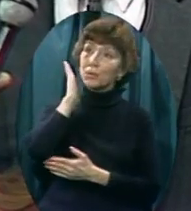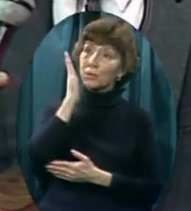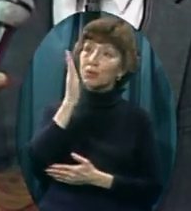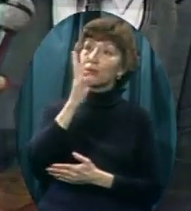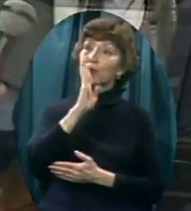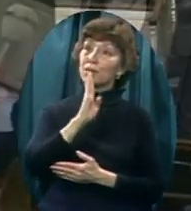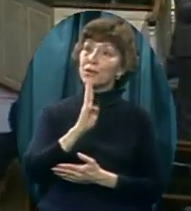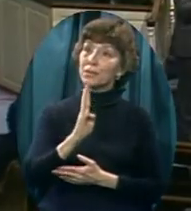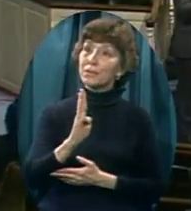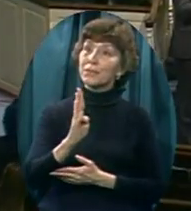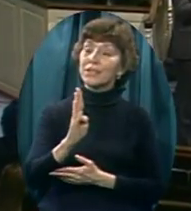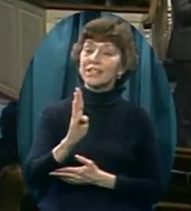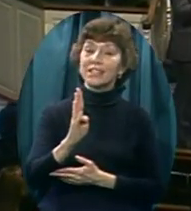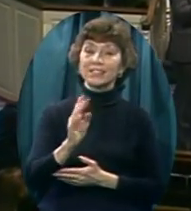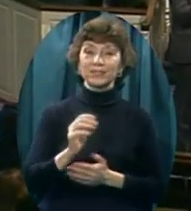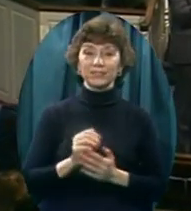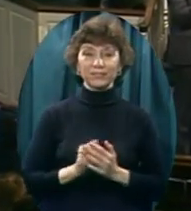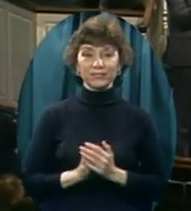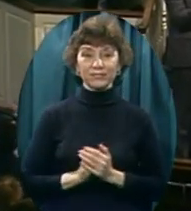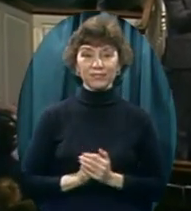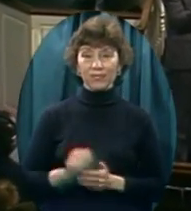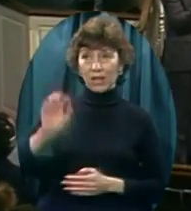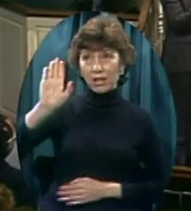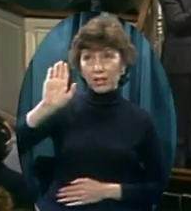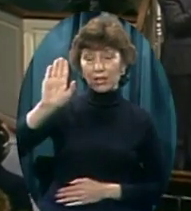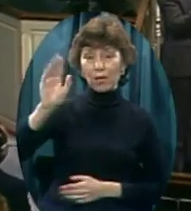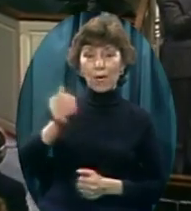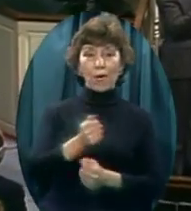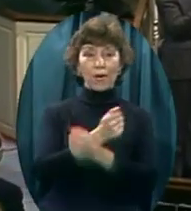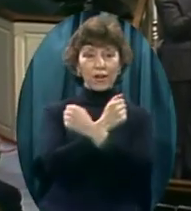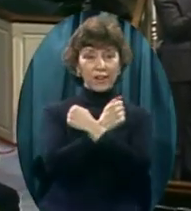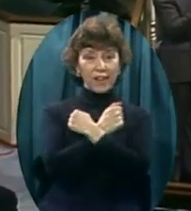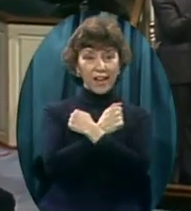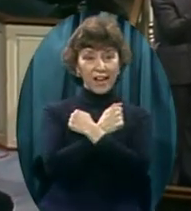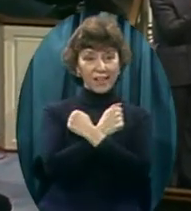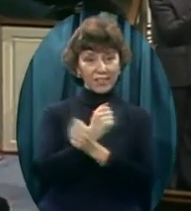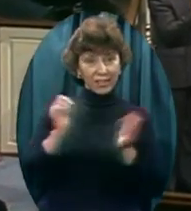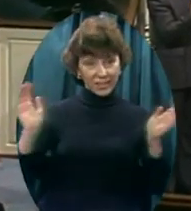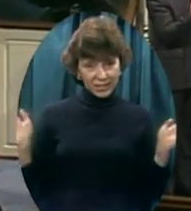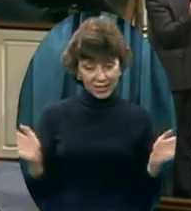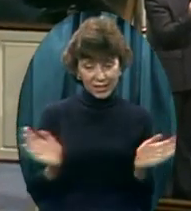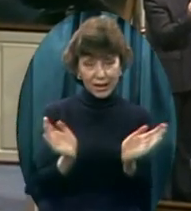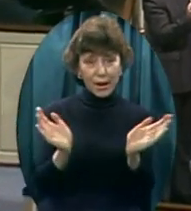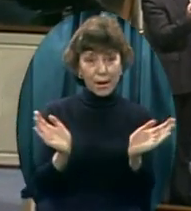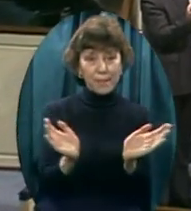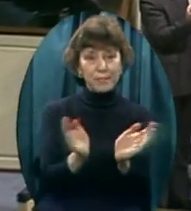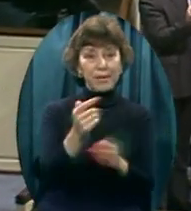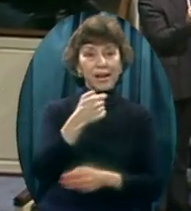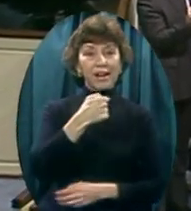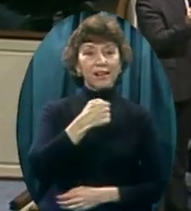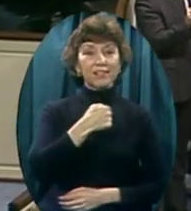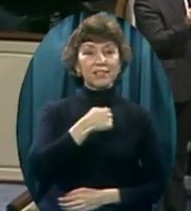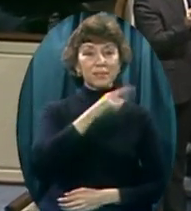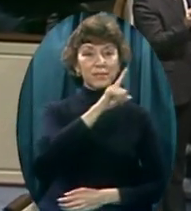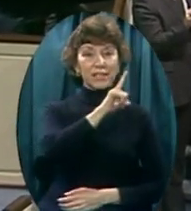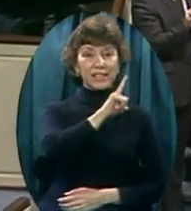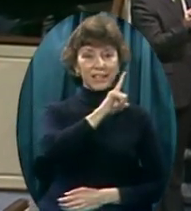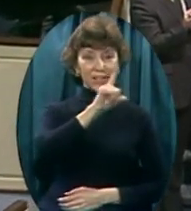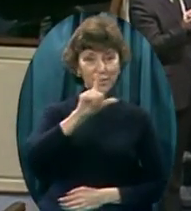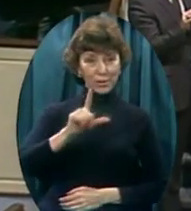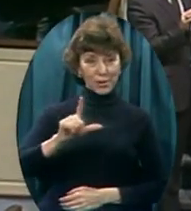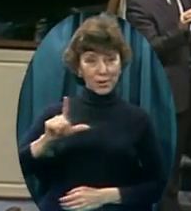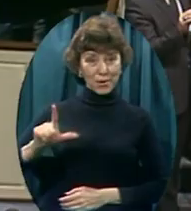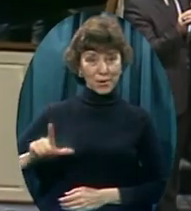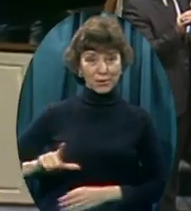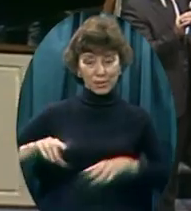Your love compels me, Lord. Your